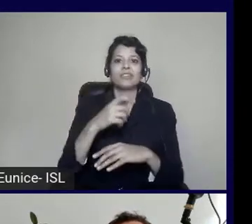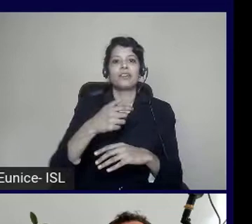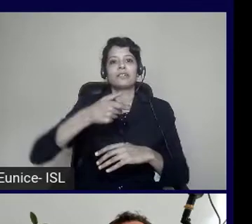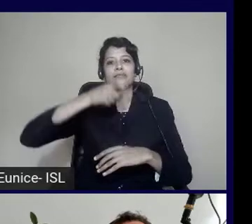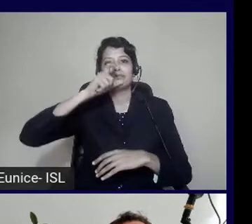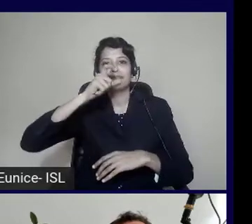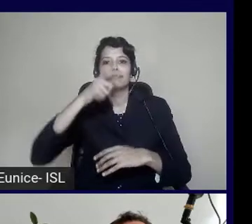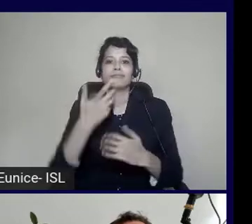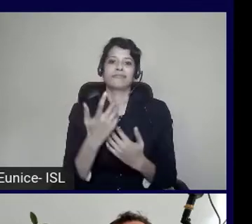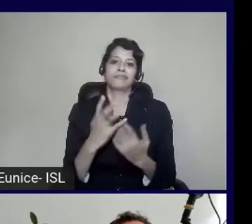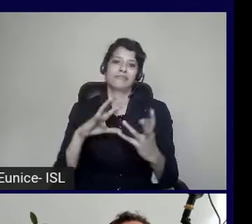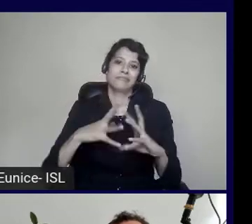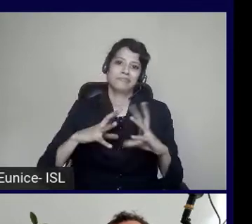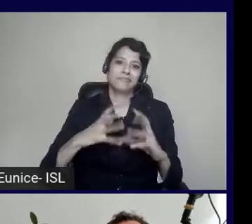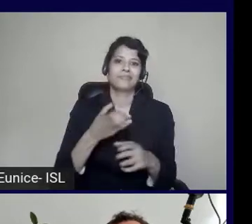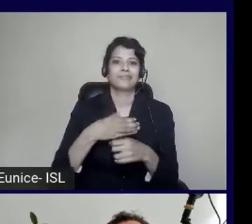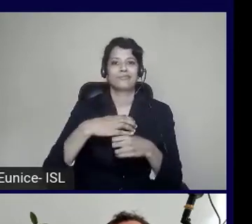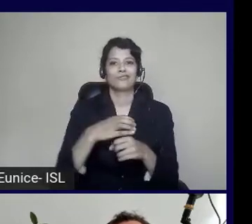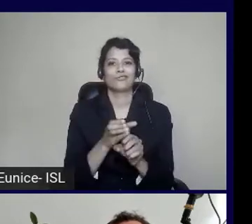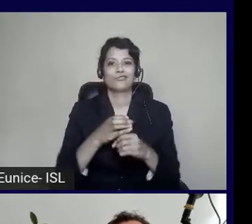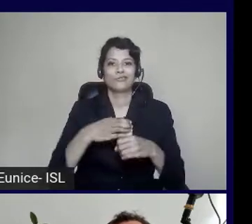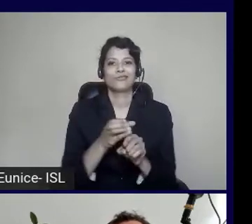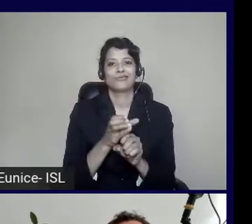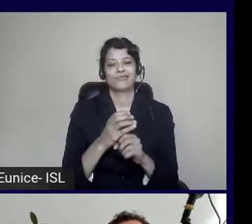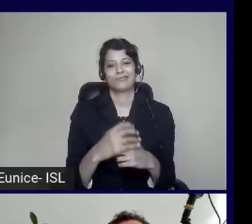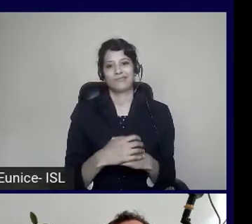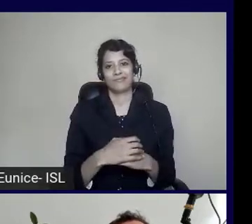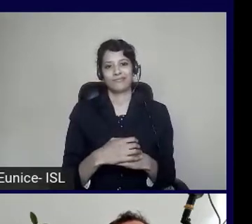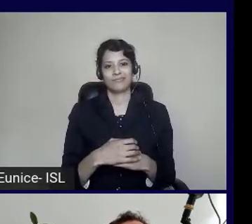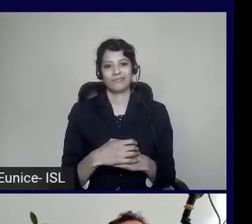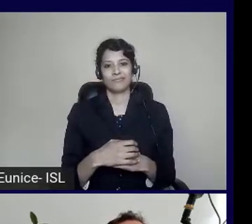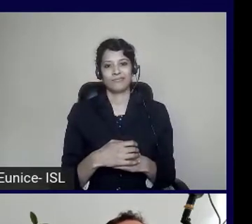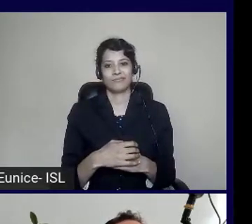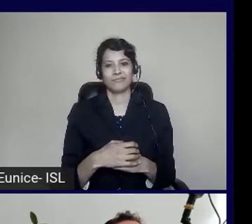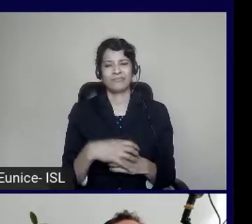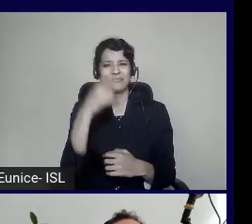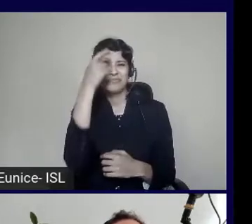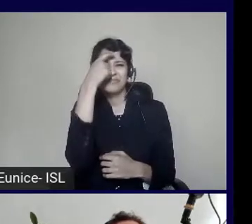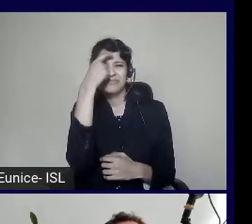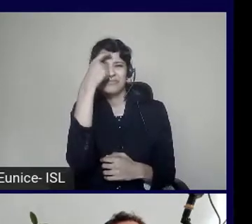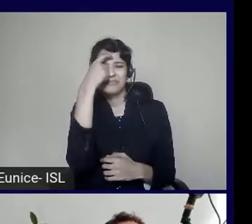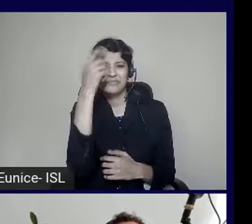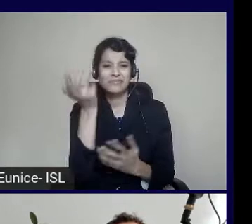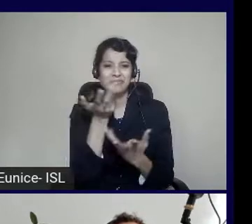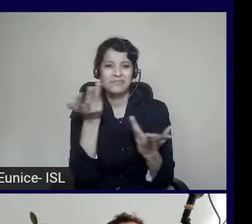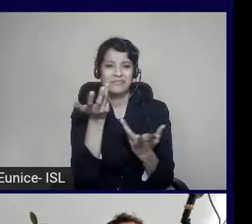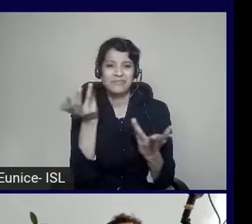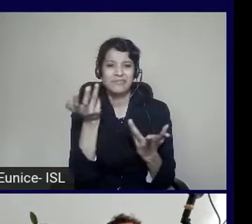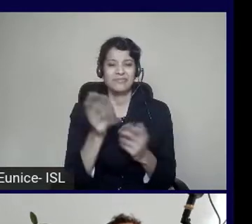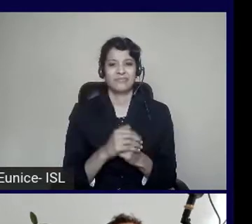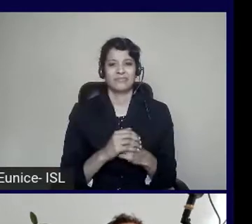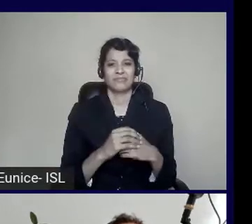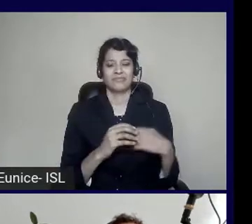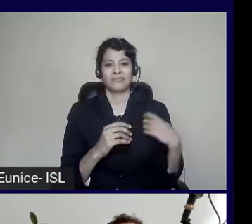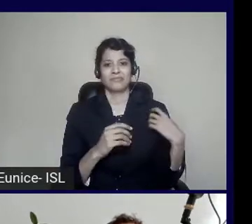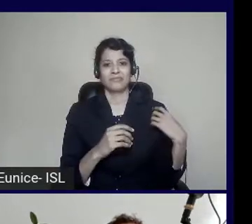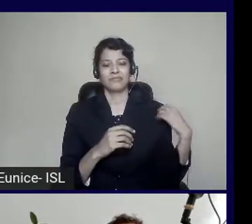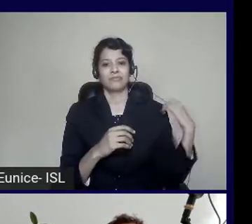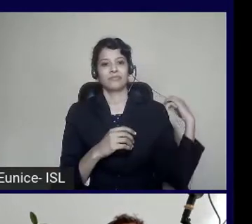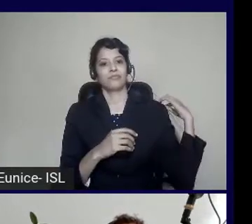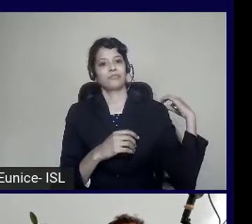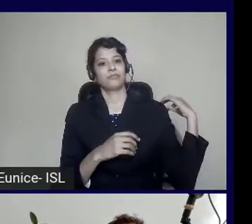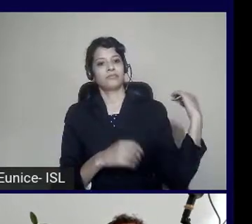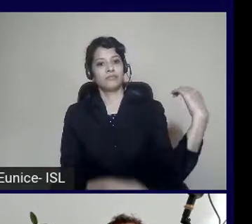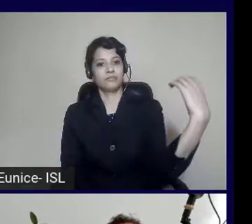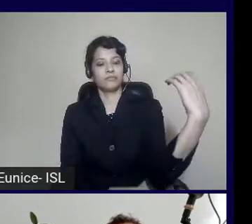sometimes to be able to get coffee. The problem with bolting on accessibility is that just like